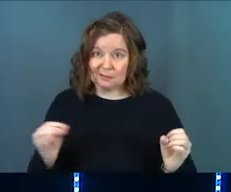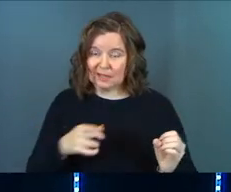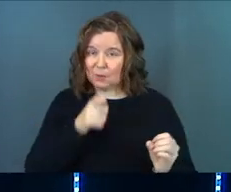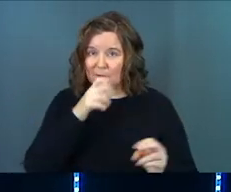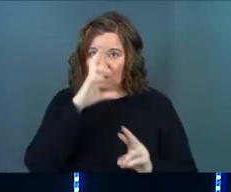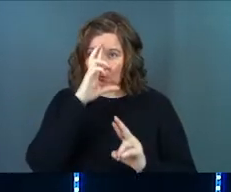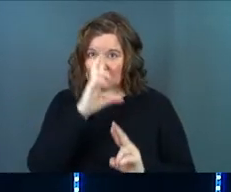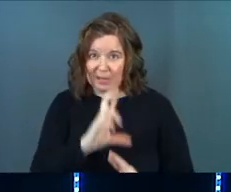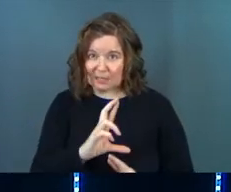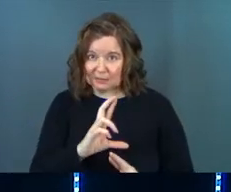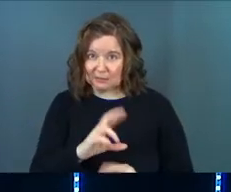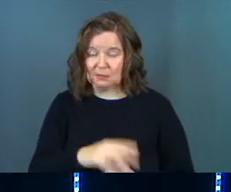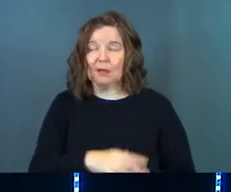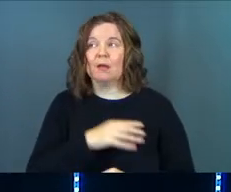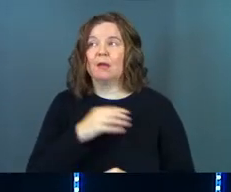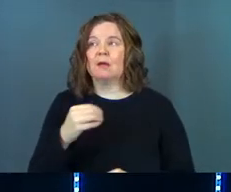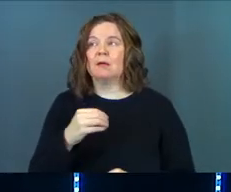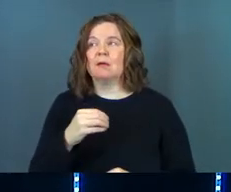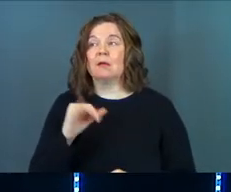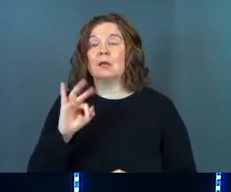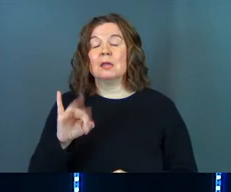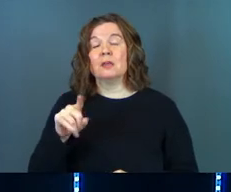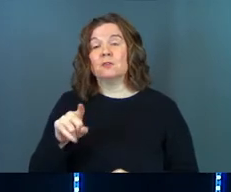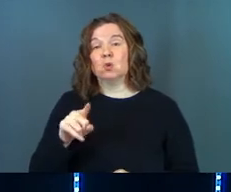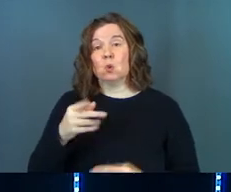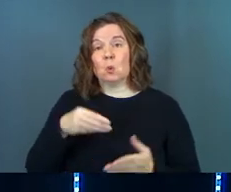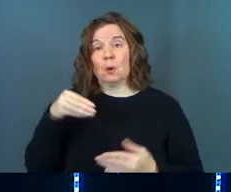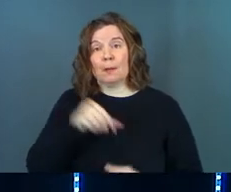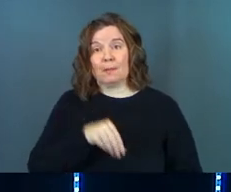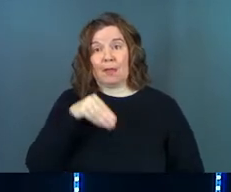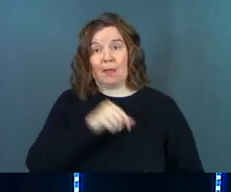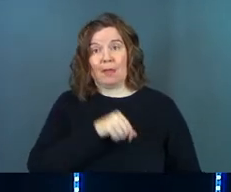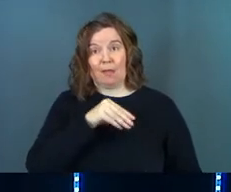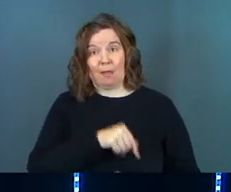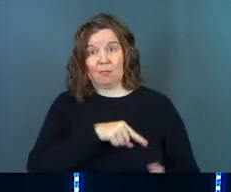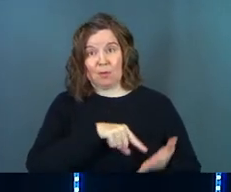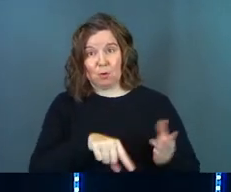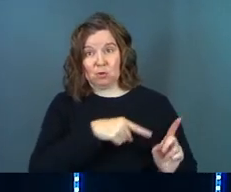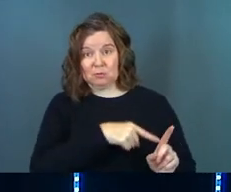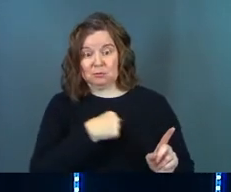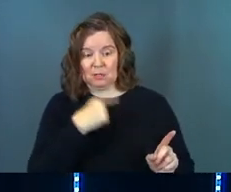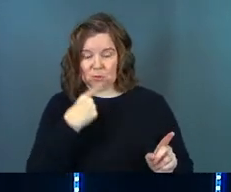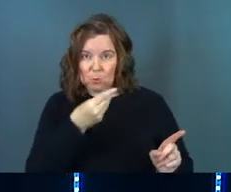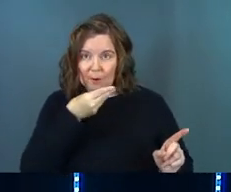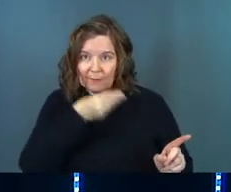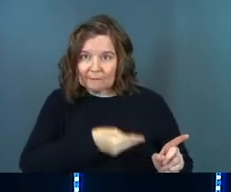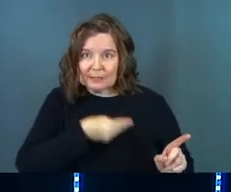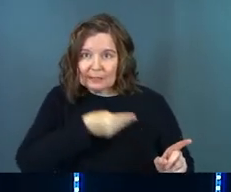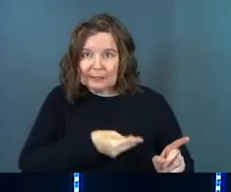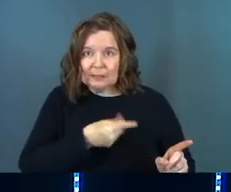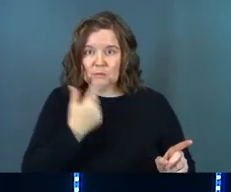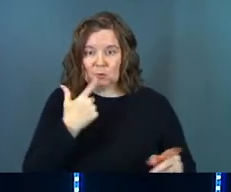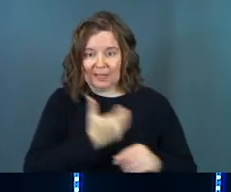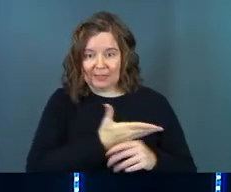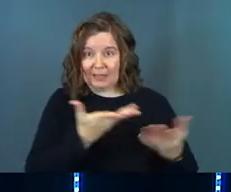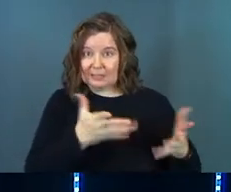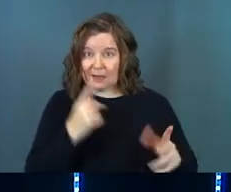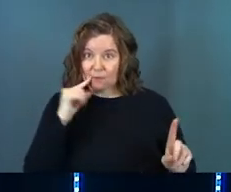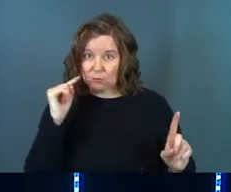rights. They were not respected. And if you were paying this individual, if you were feeding this individual to